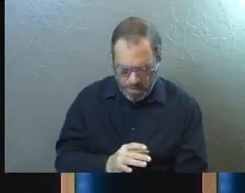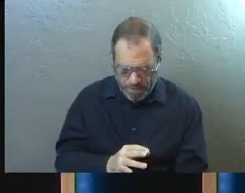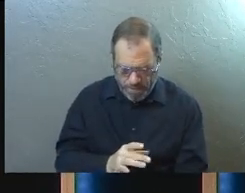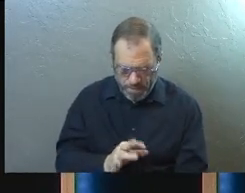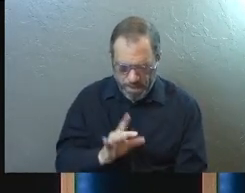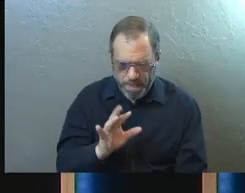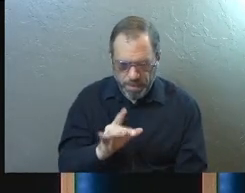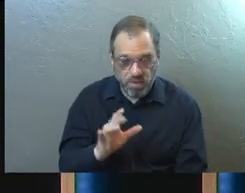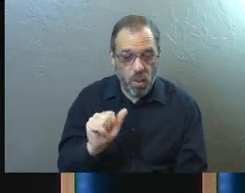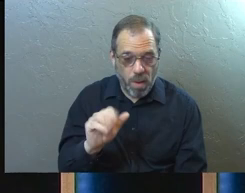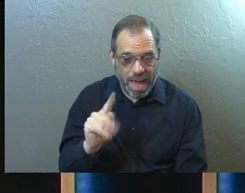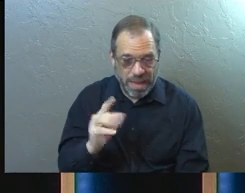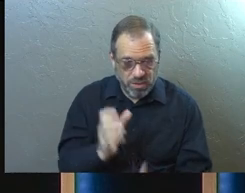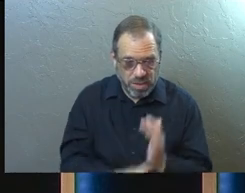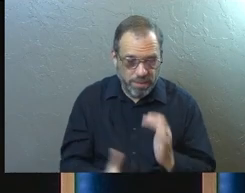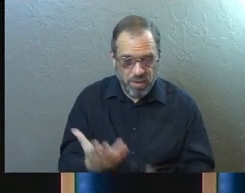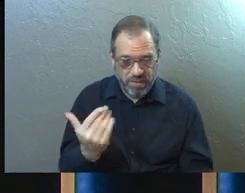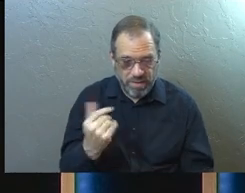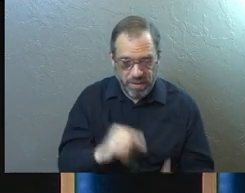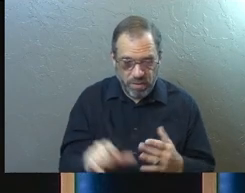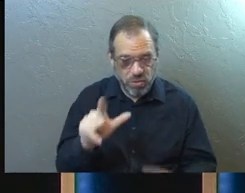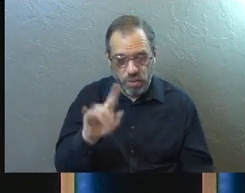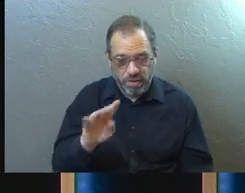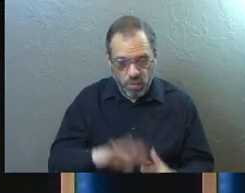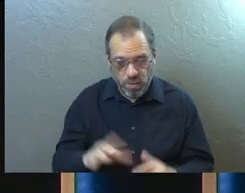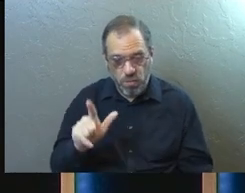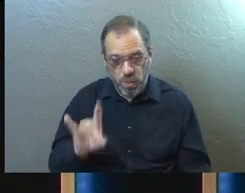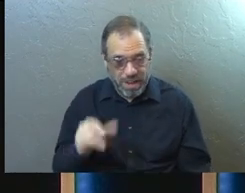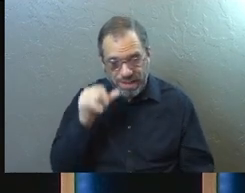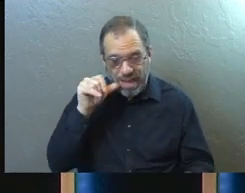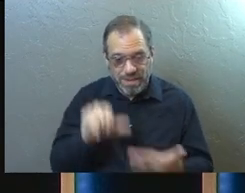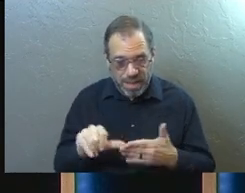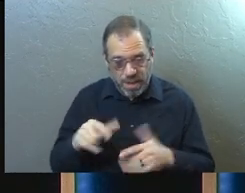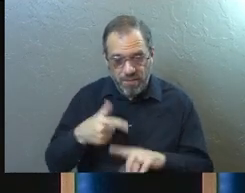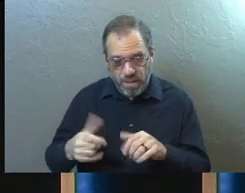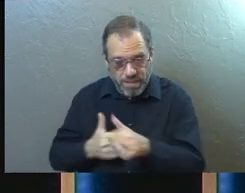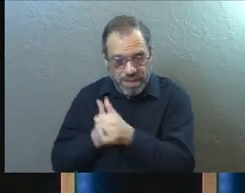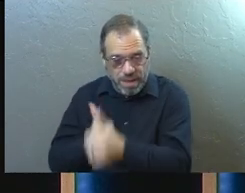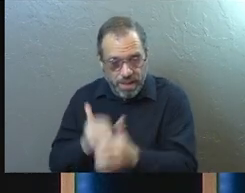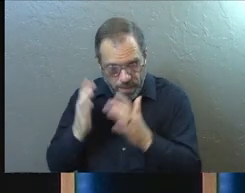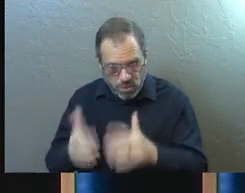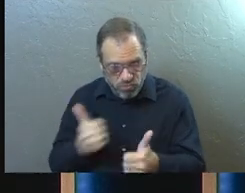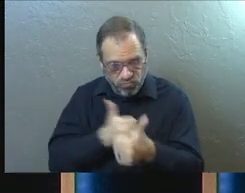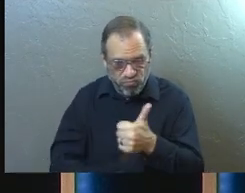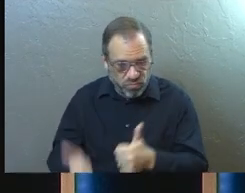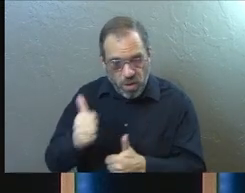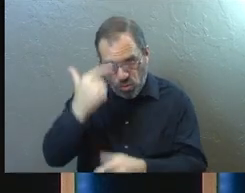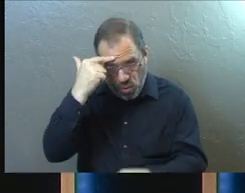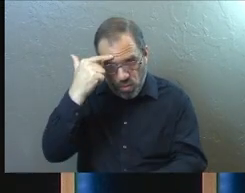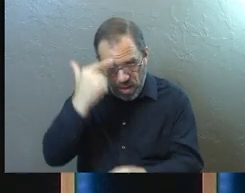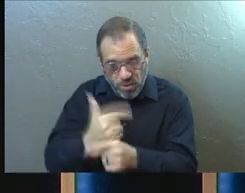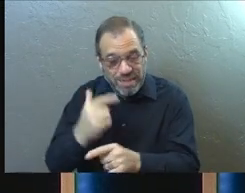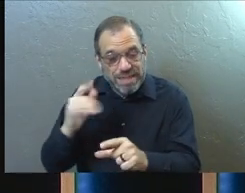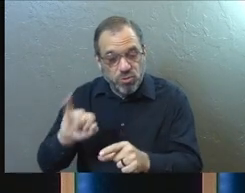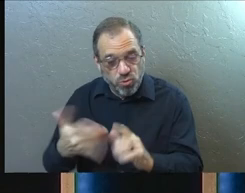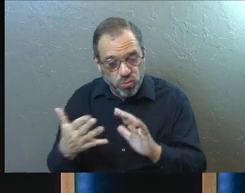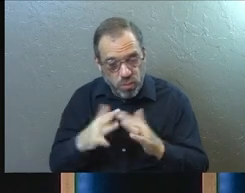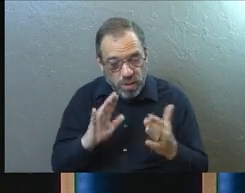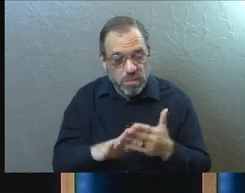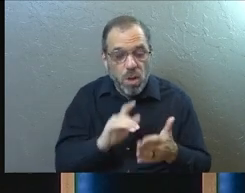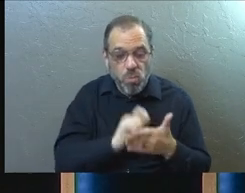So this, Acts 15, 24 through 28. This letter is from the apostles and elders, your brothers in Jerusalem.